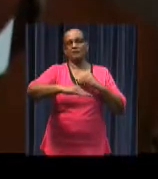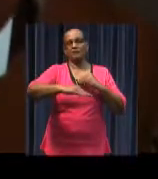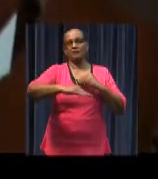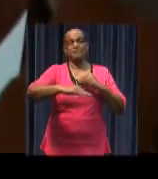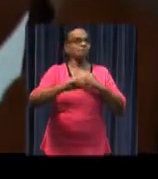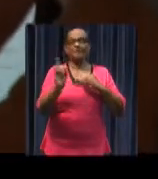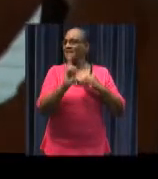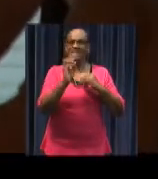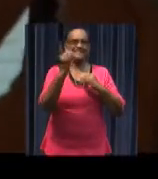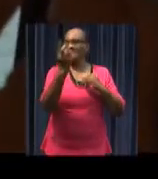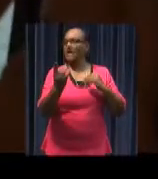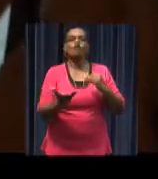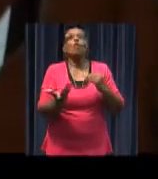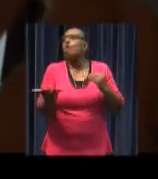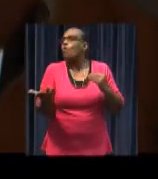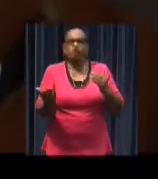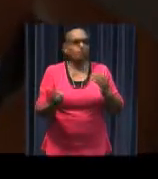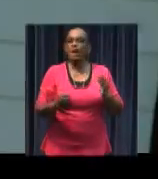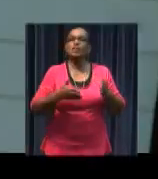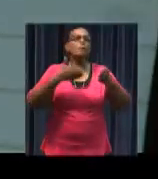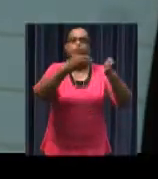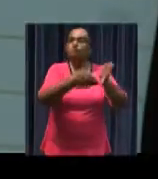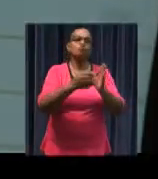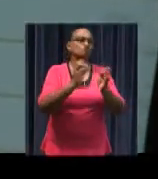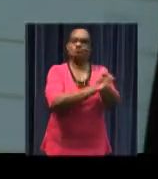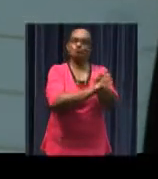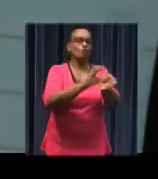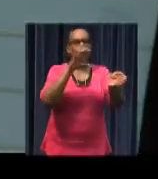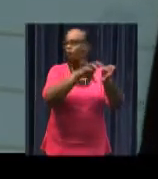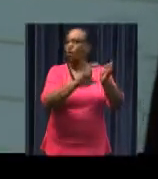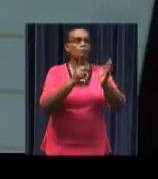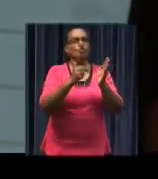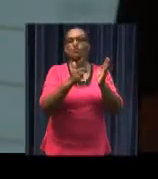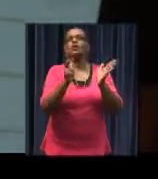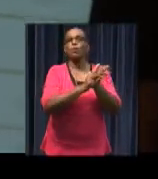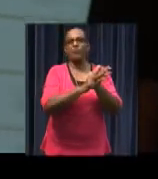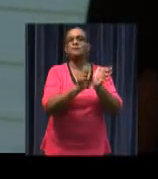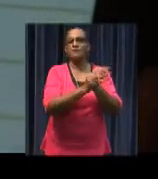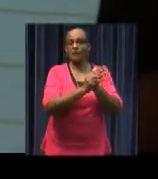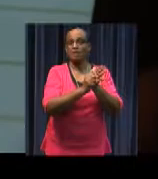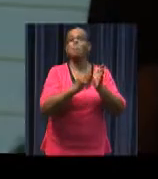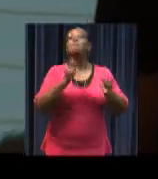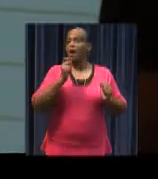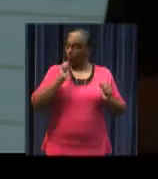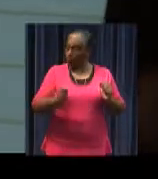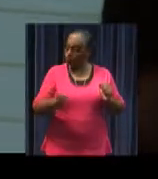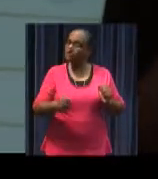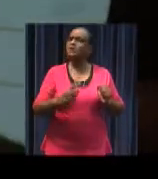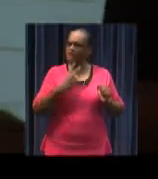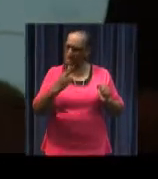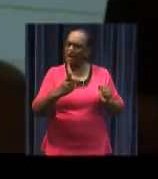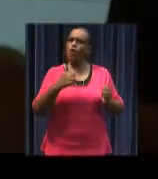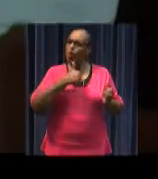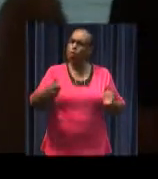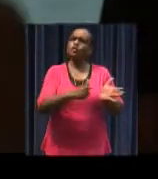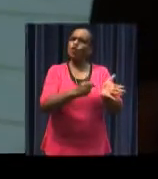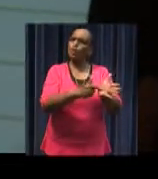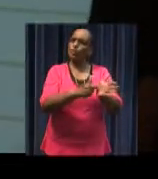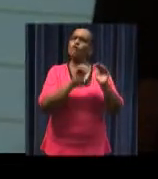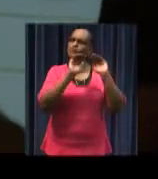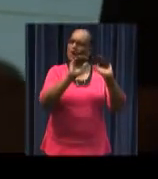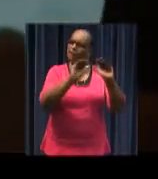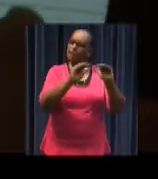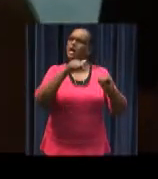body of the country there are no figures yet about the number of visits to the DNA website but according to the speaker